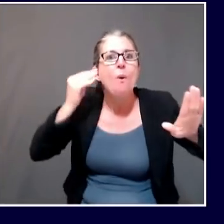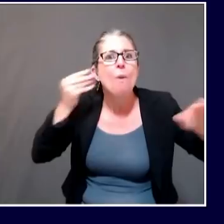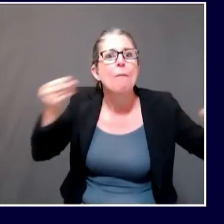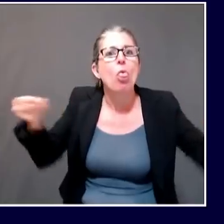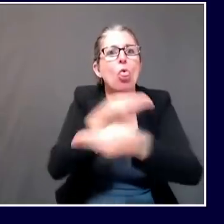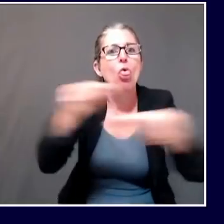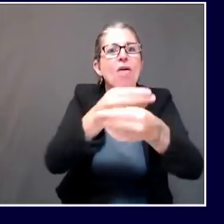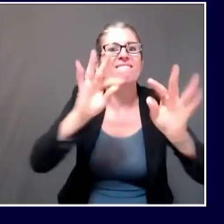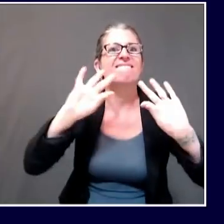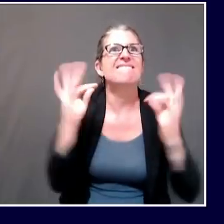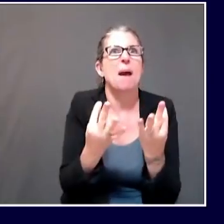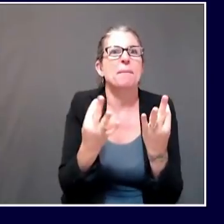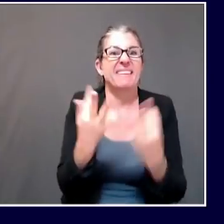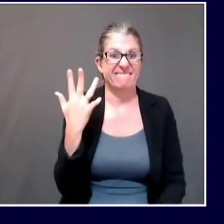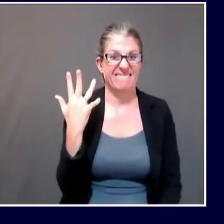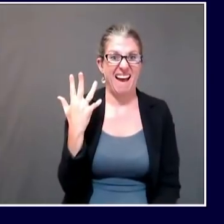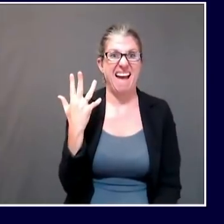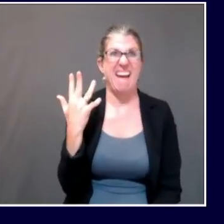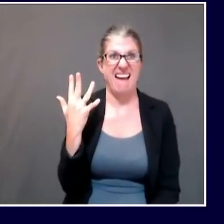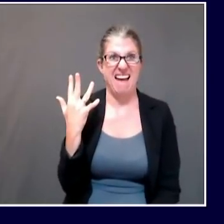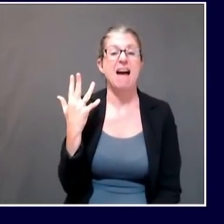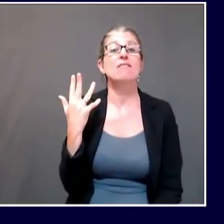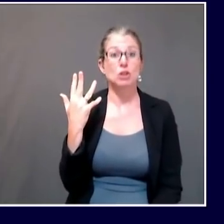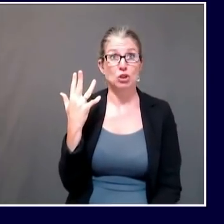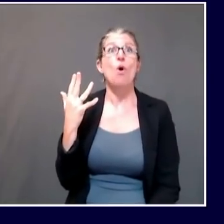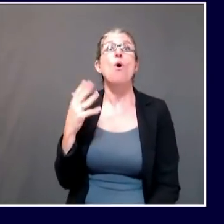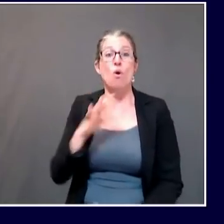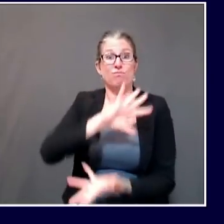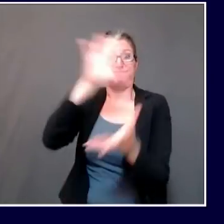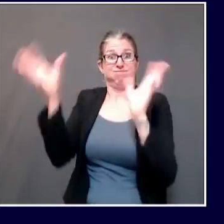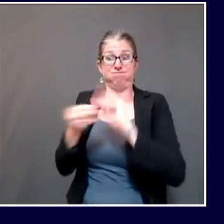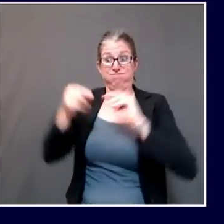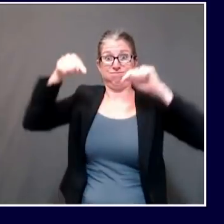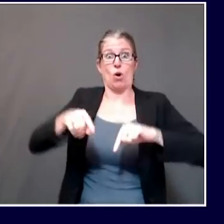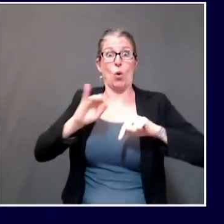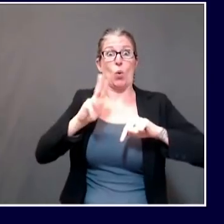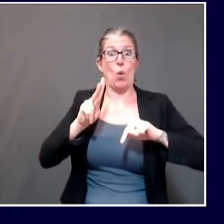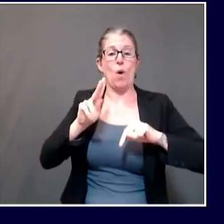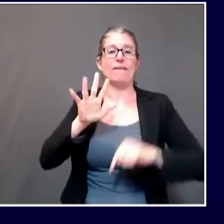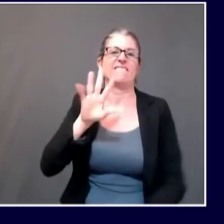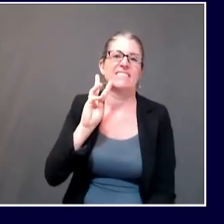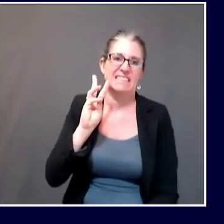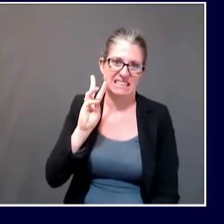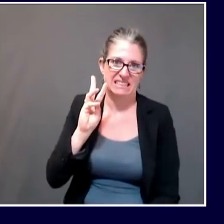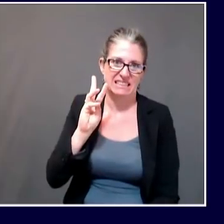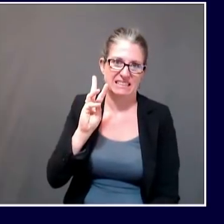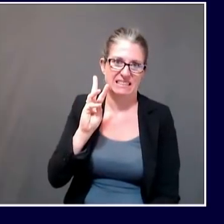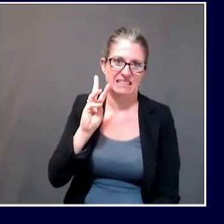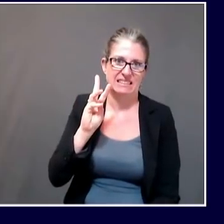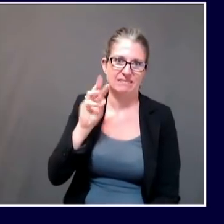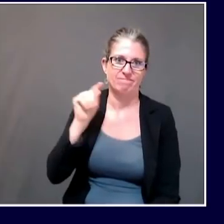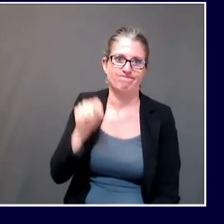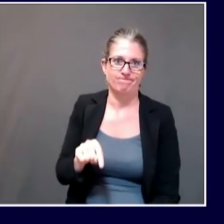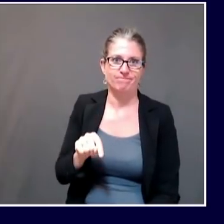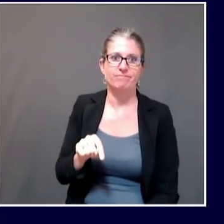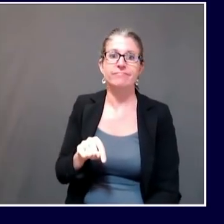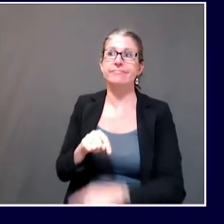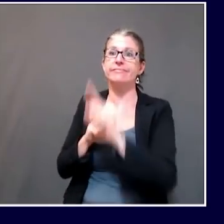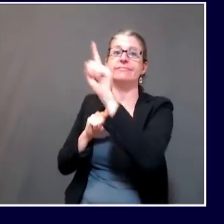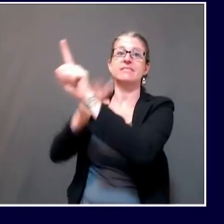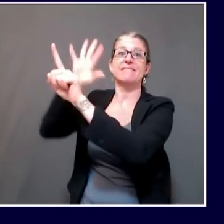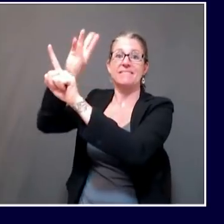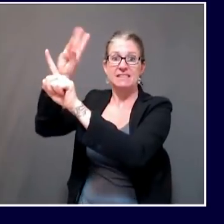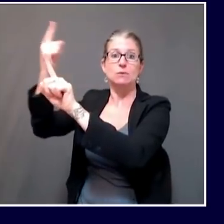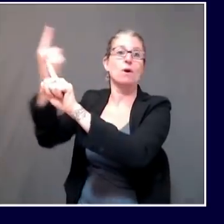Of these 134 cases, 11 of them are probable cases and 123